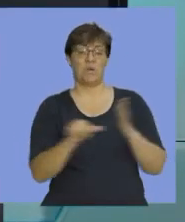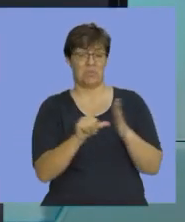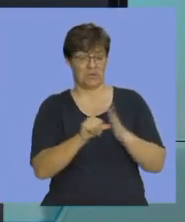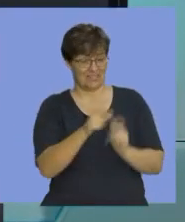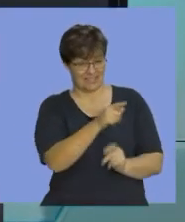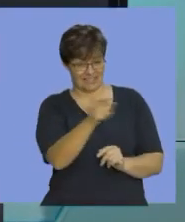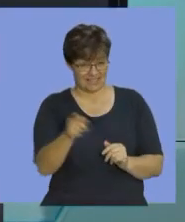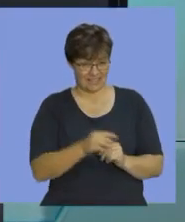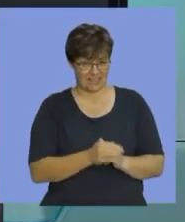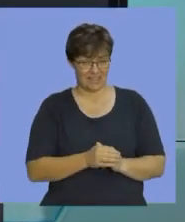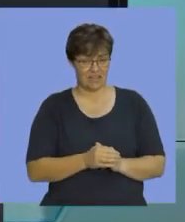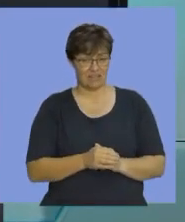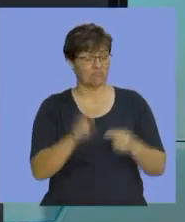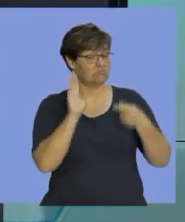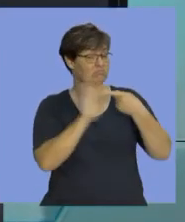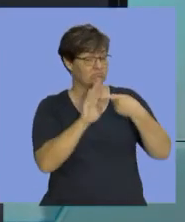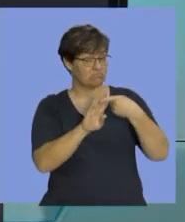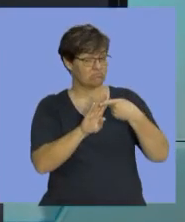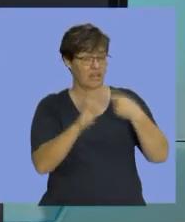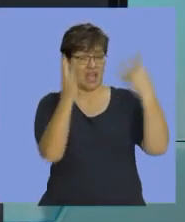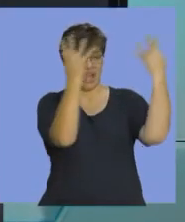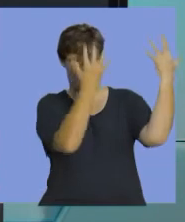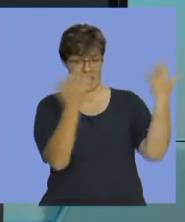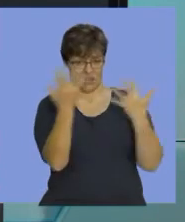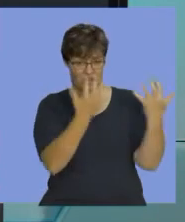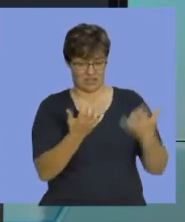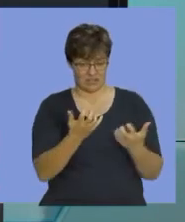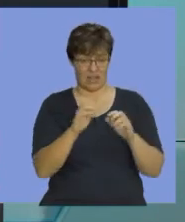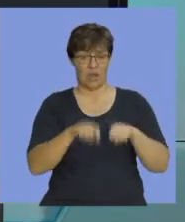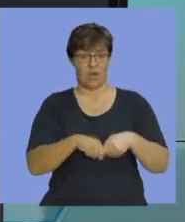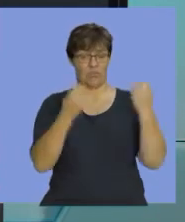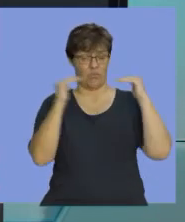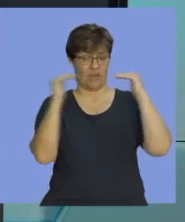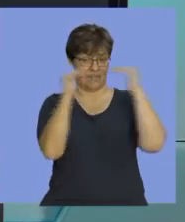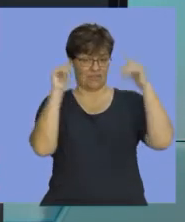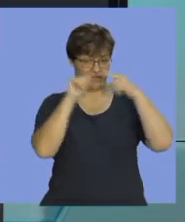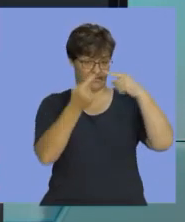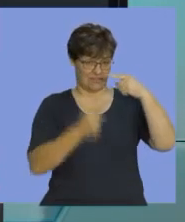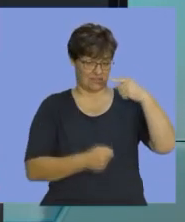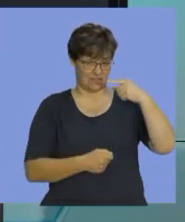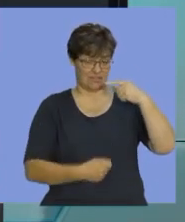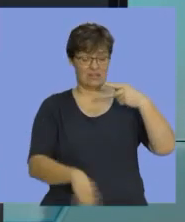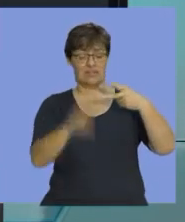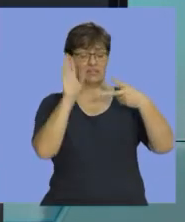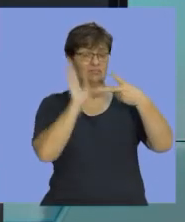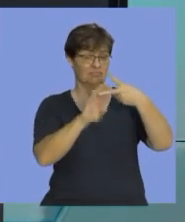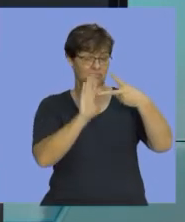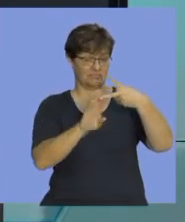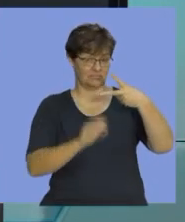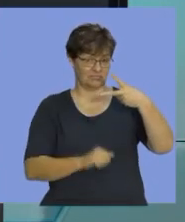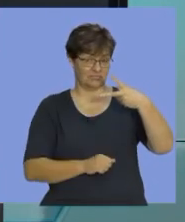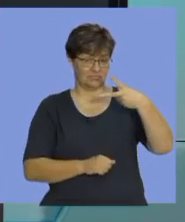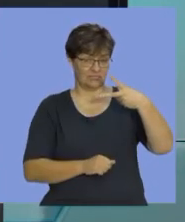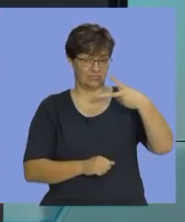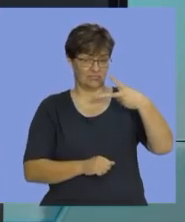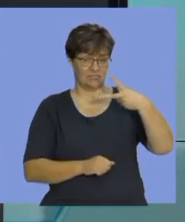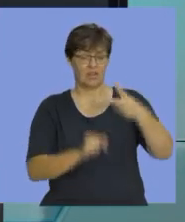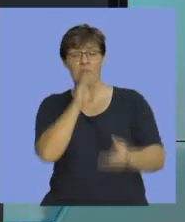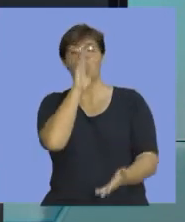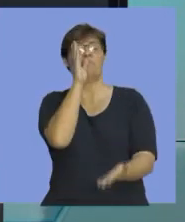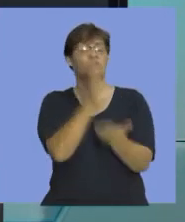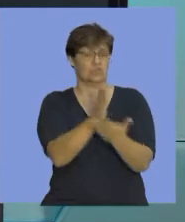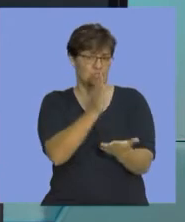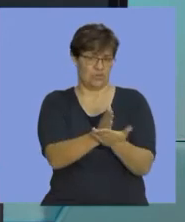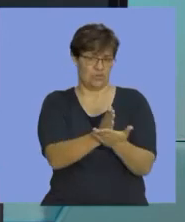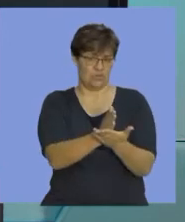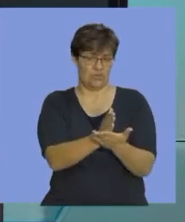boffins is to, one, calculate the break even point and, number two, also make sure